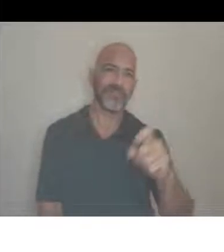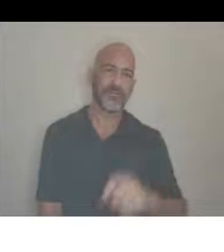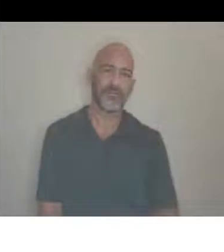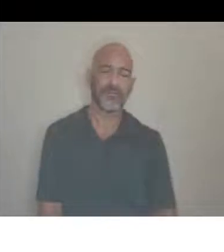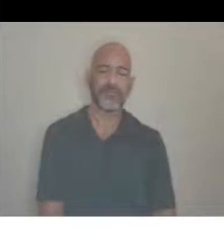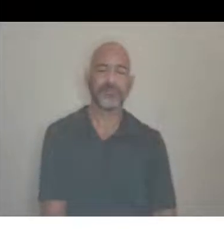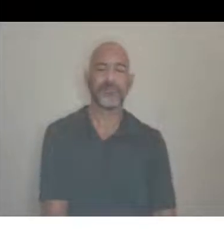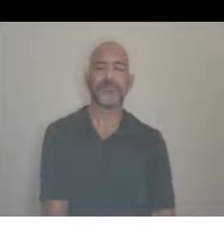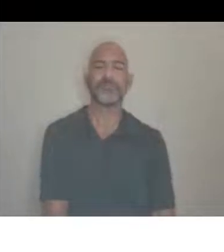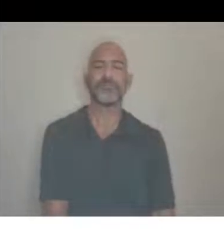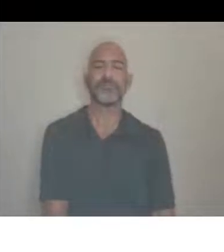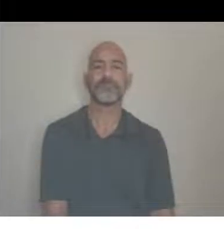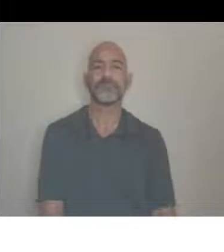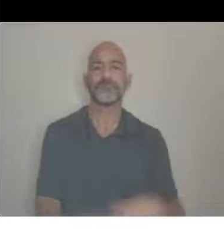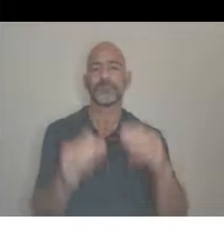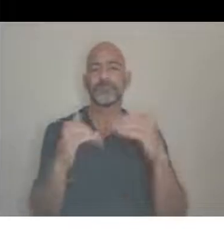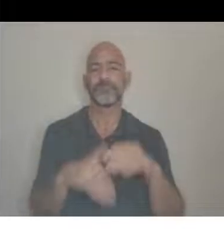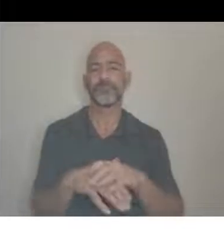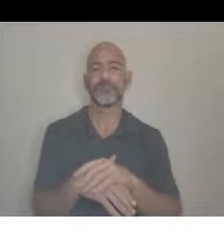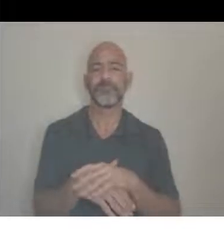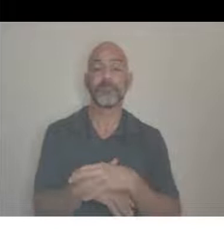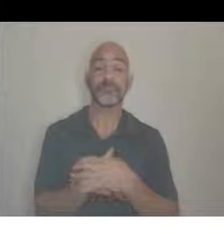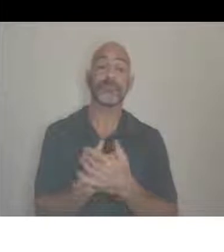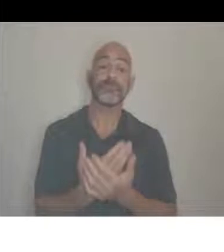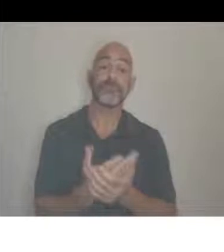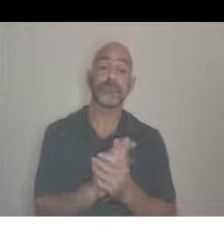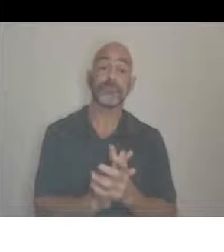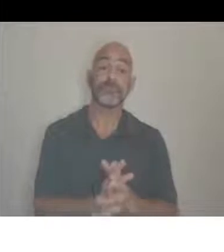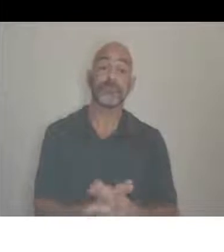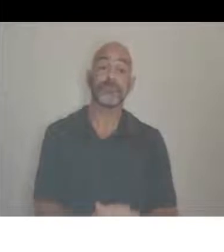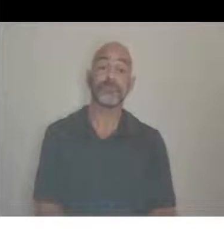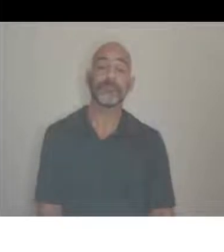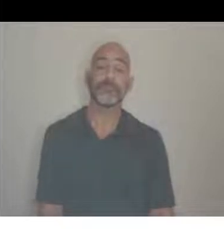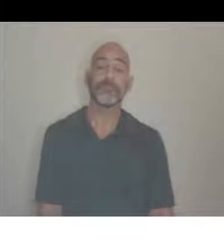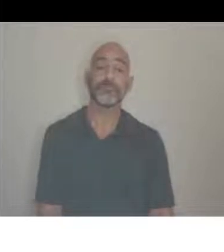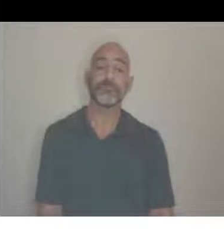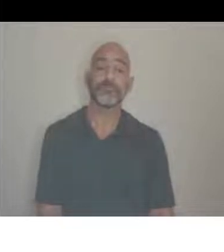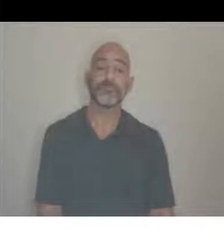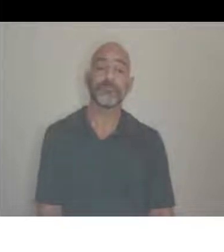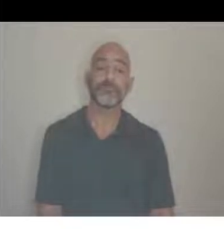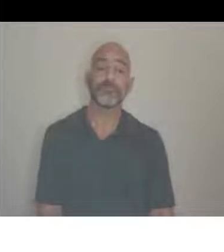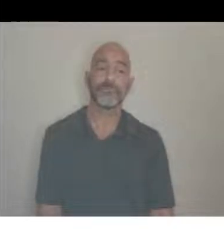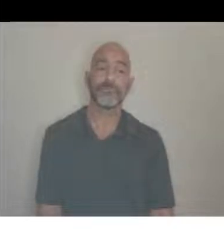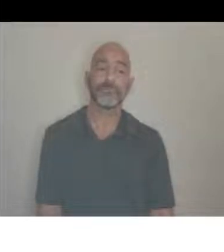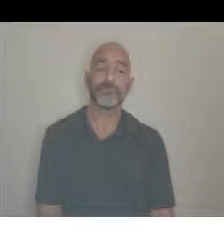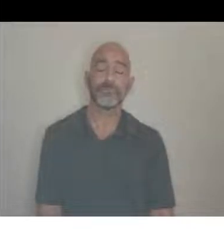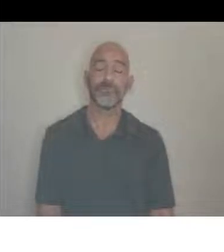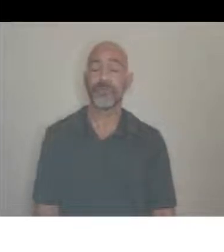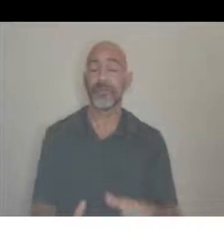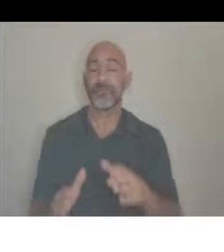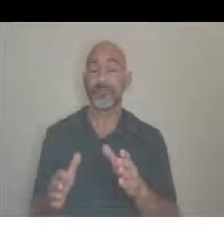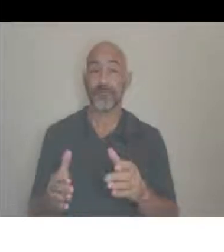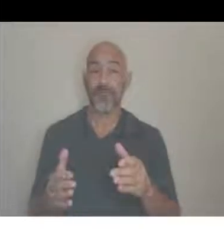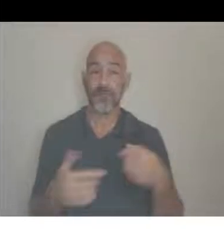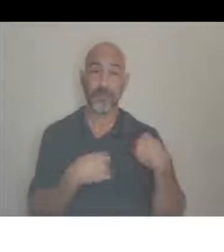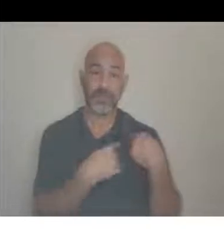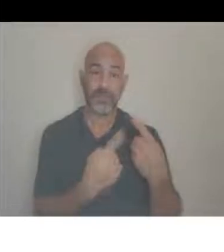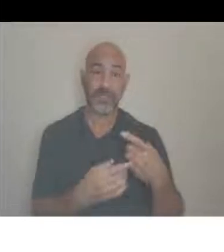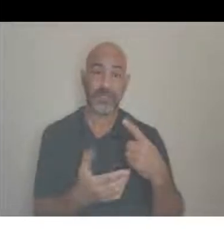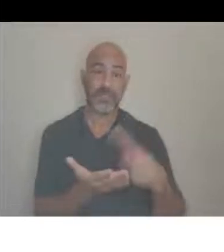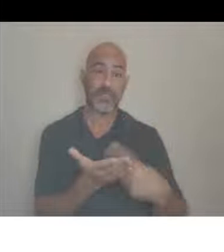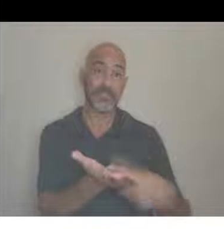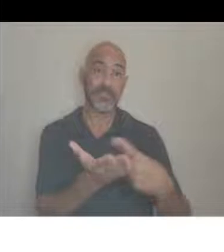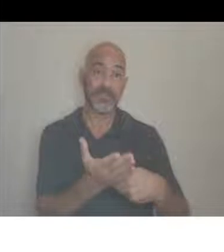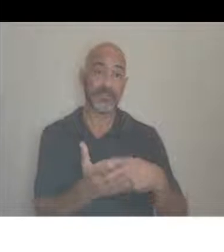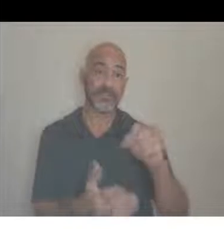So kind of that's that's the stereotypes that we're kind of all working from as a society. And I know that's what a lot